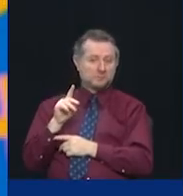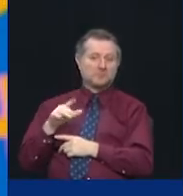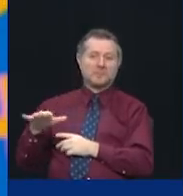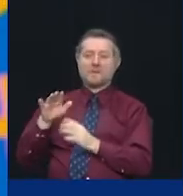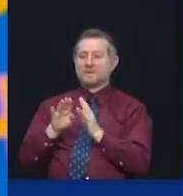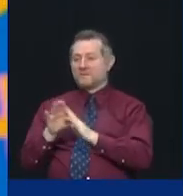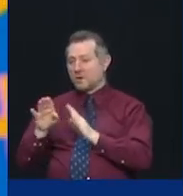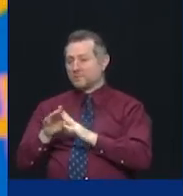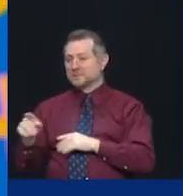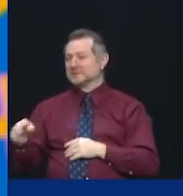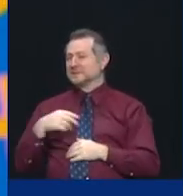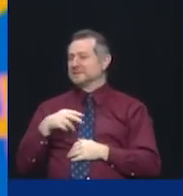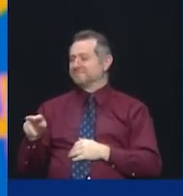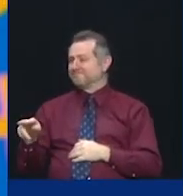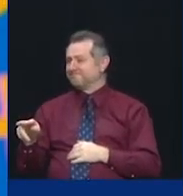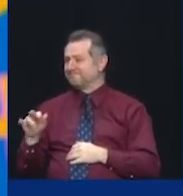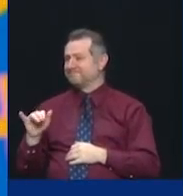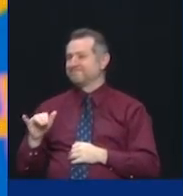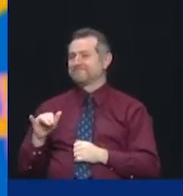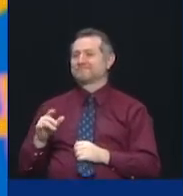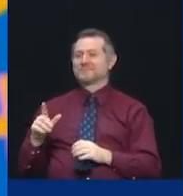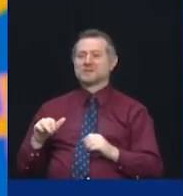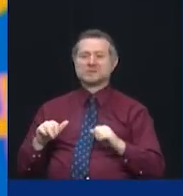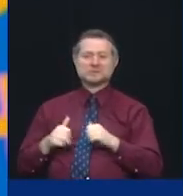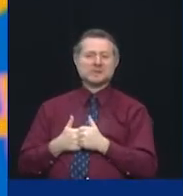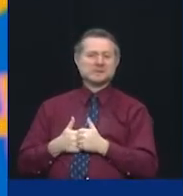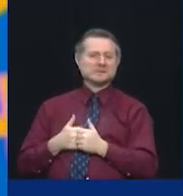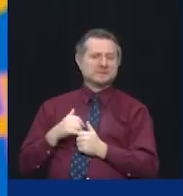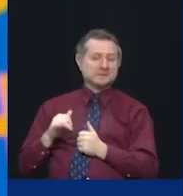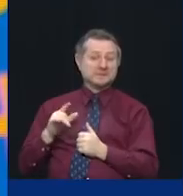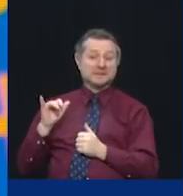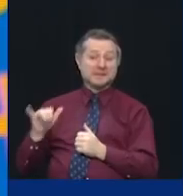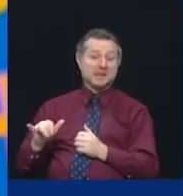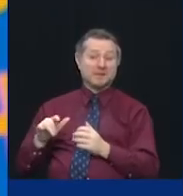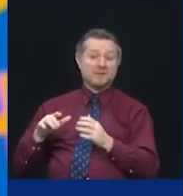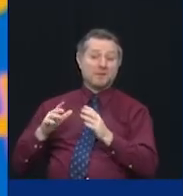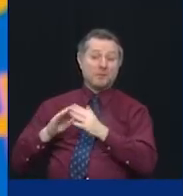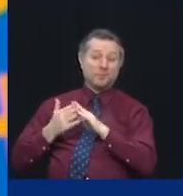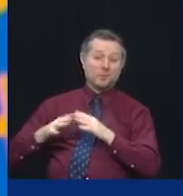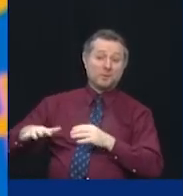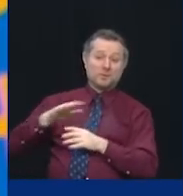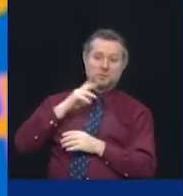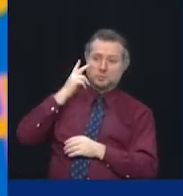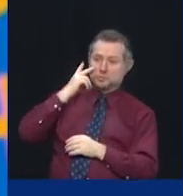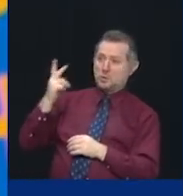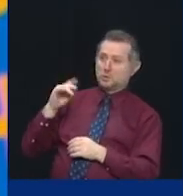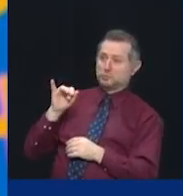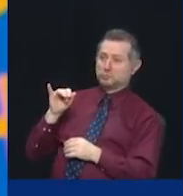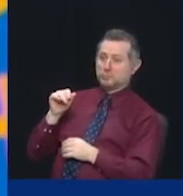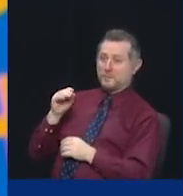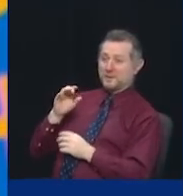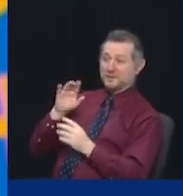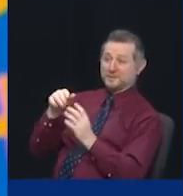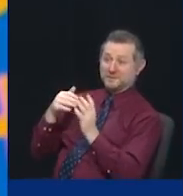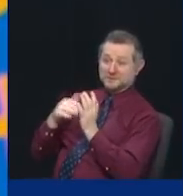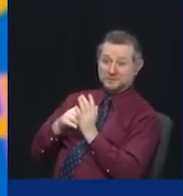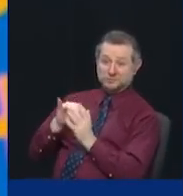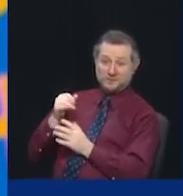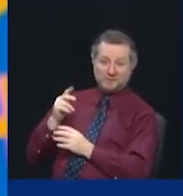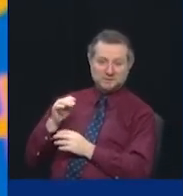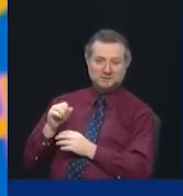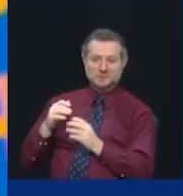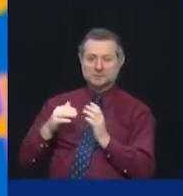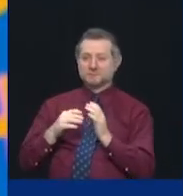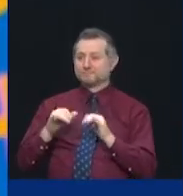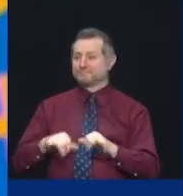unlikely that the community which had tolerated us for 30 years would like to continue doing that if we simply added more trucks to the